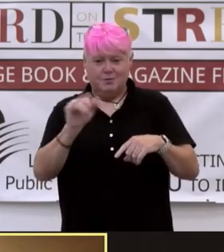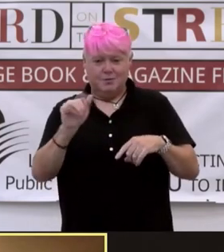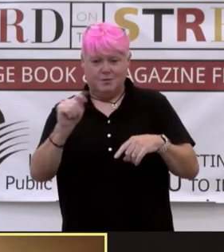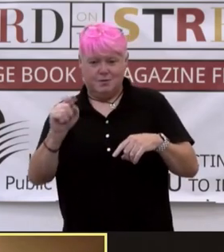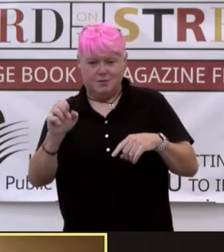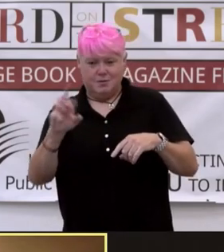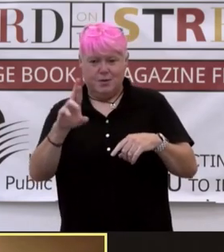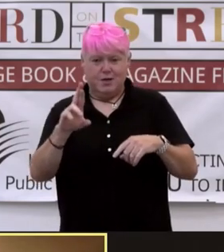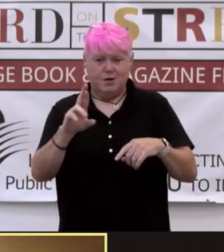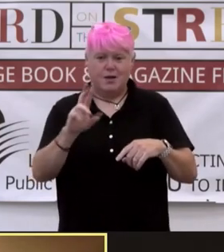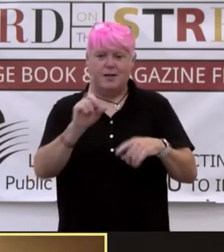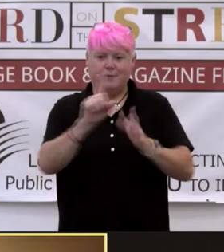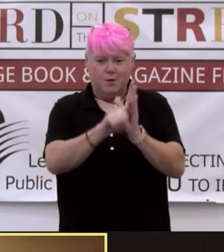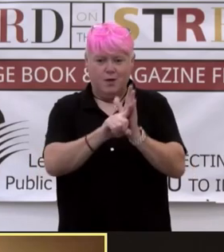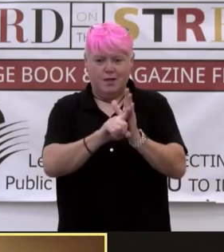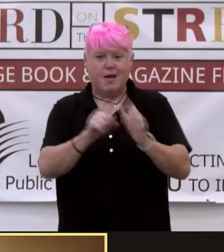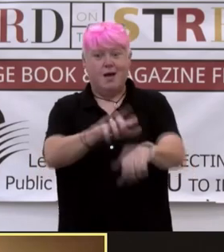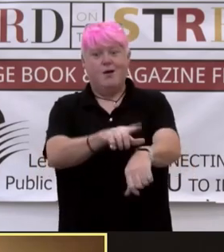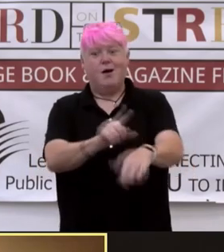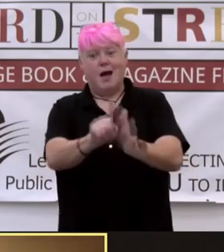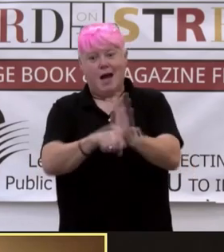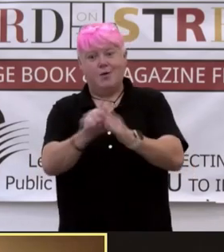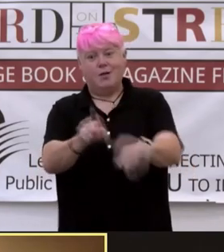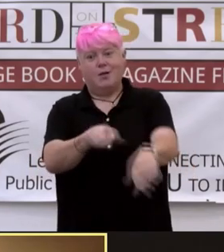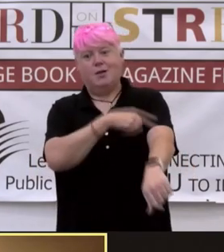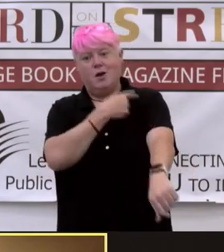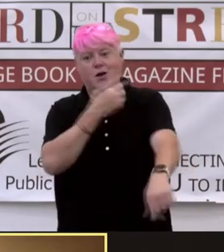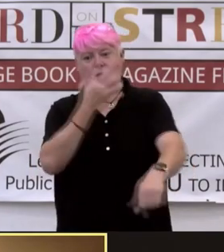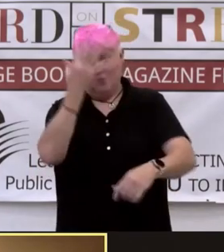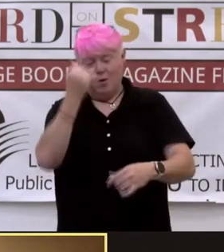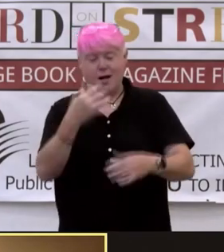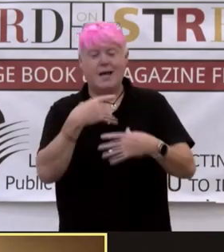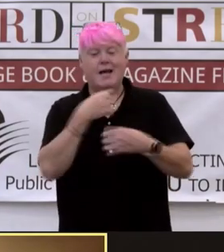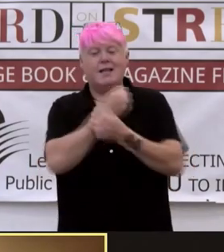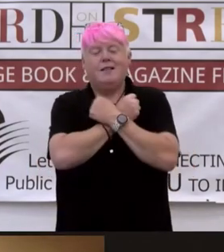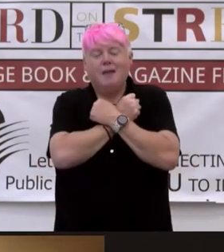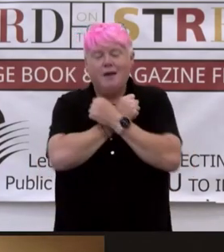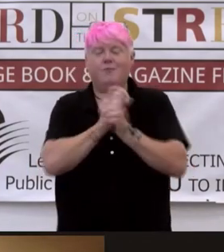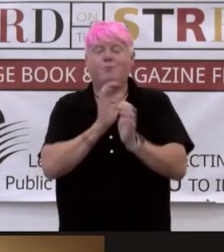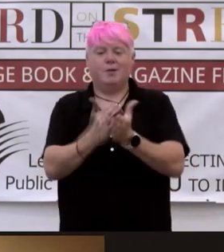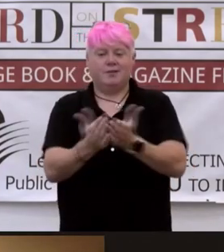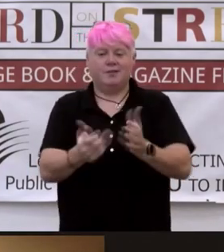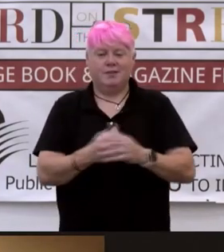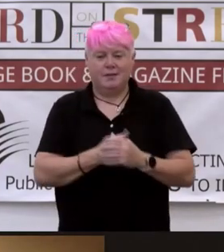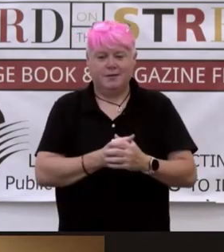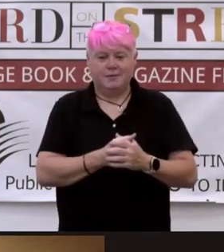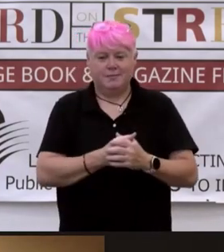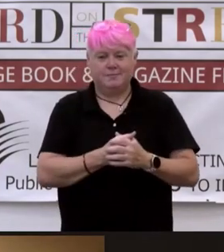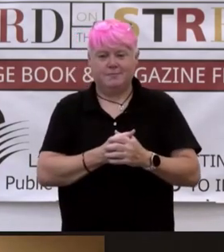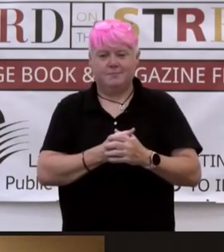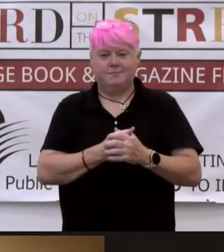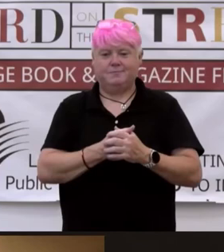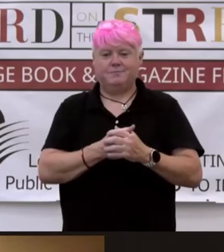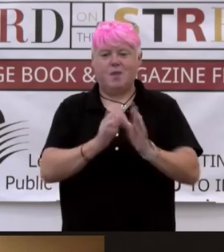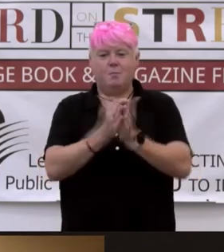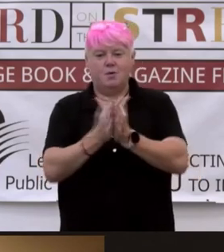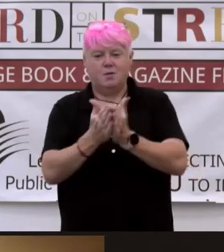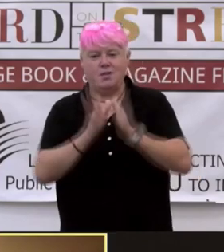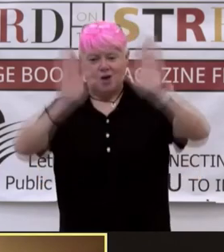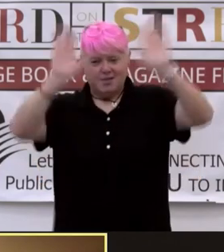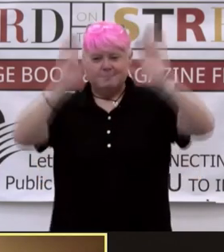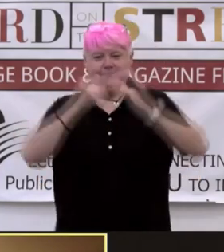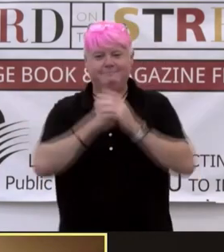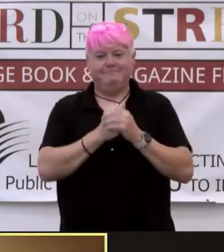hour long conversation where I have to tell you exactly why I love the books I do. It would be a good session. Books that are awesome. Yeah.